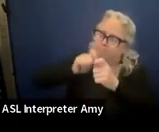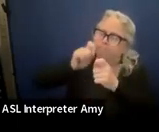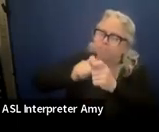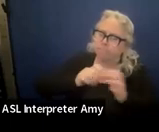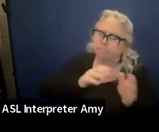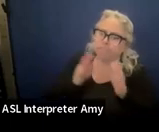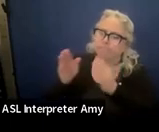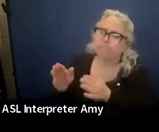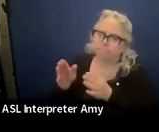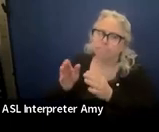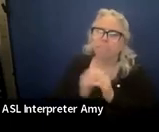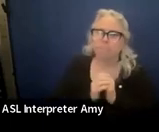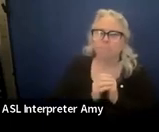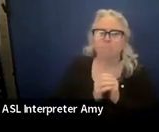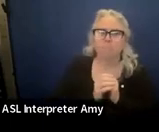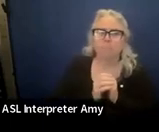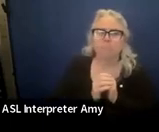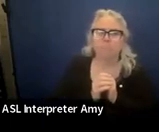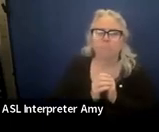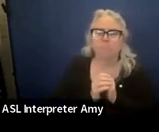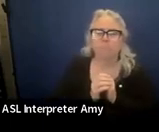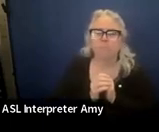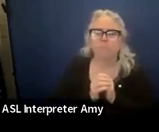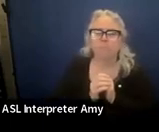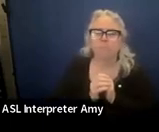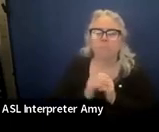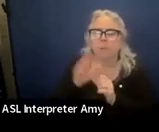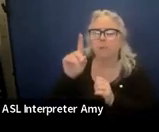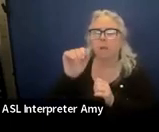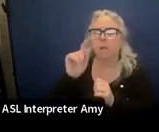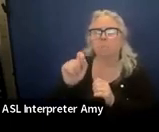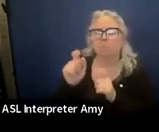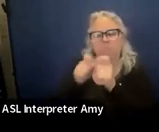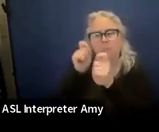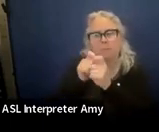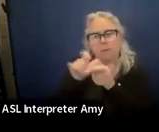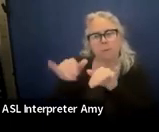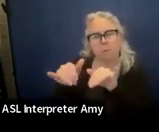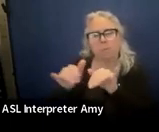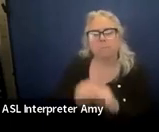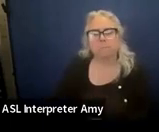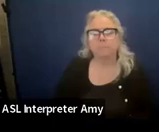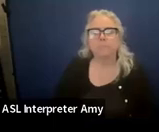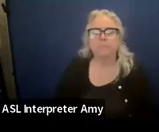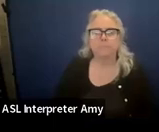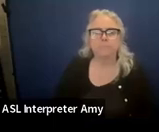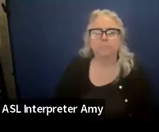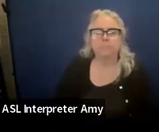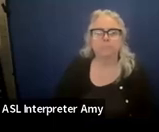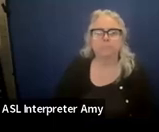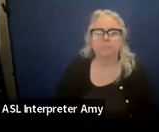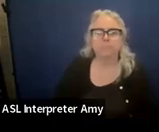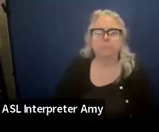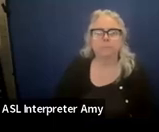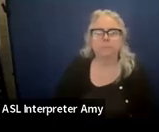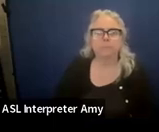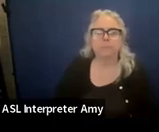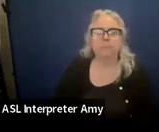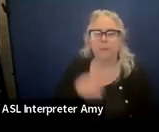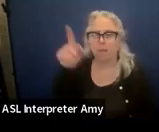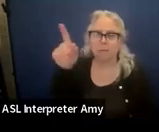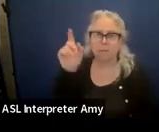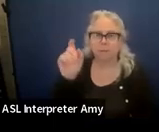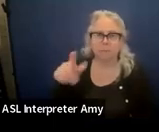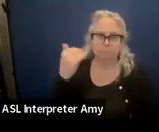data measurement. All right, we've got another quiz. Here we